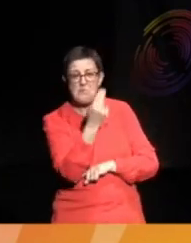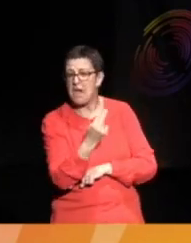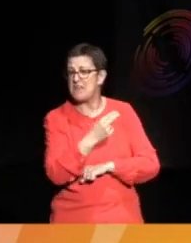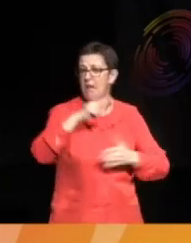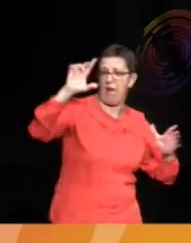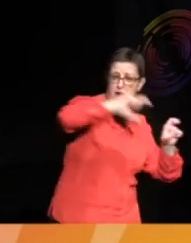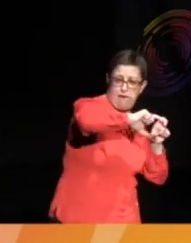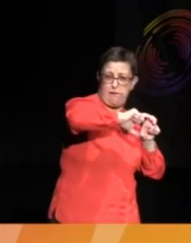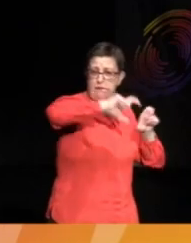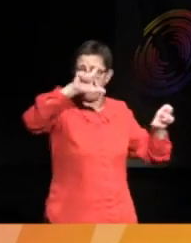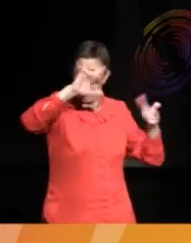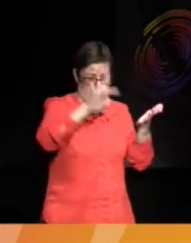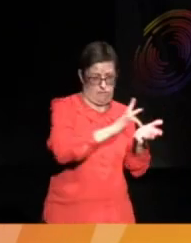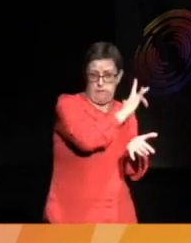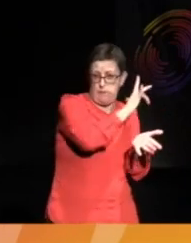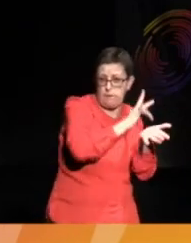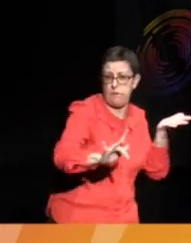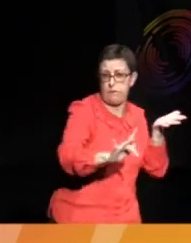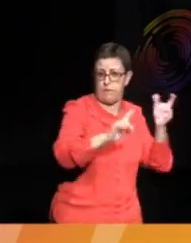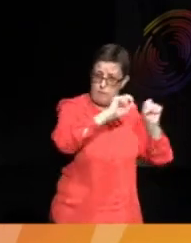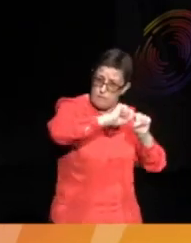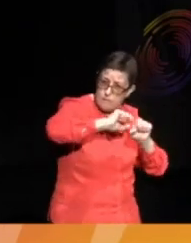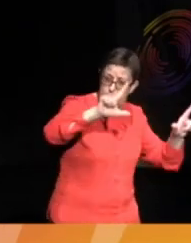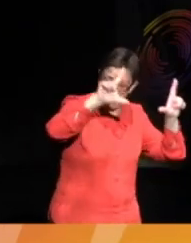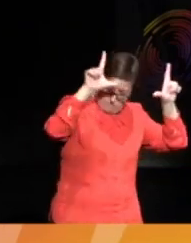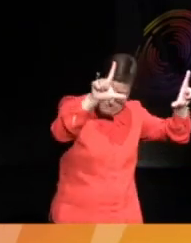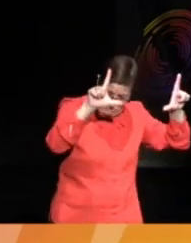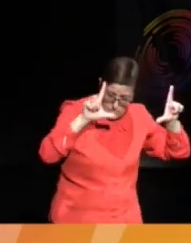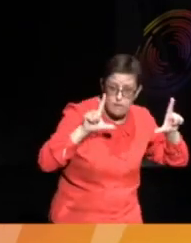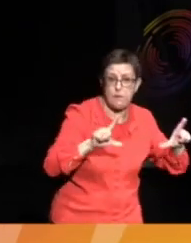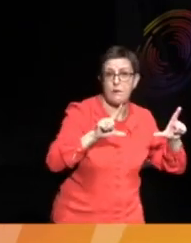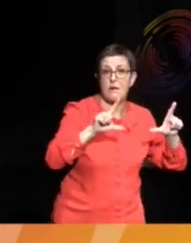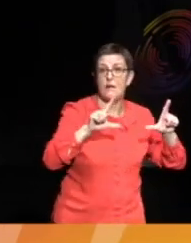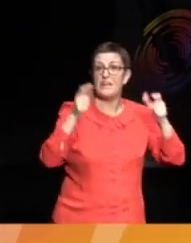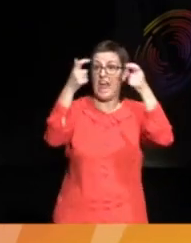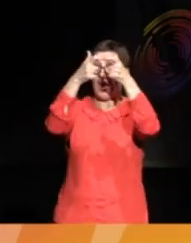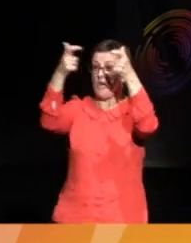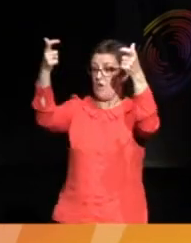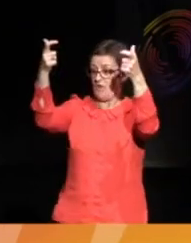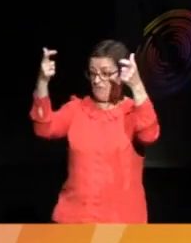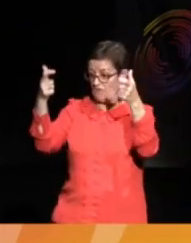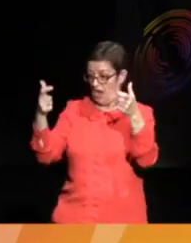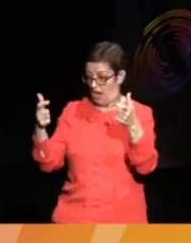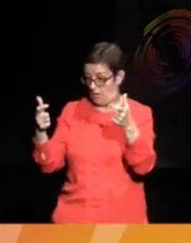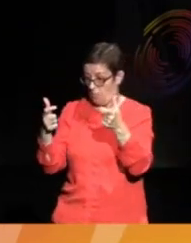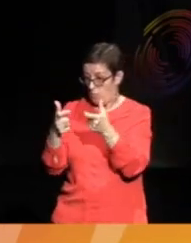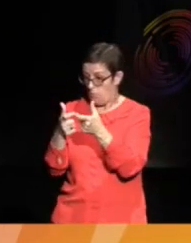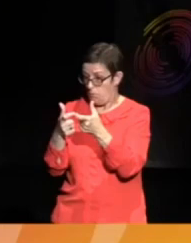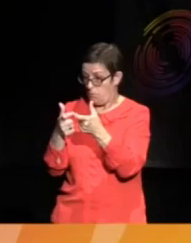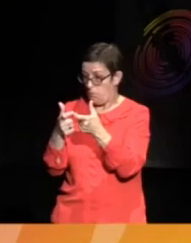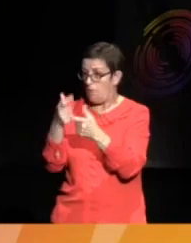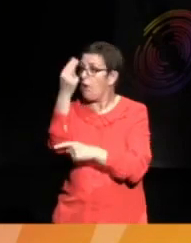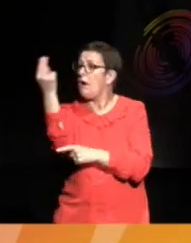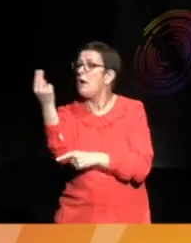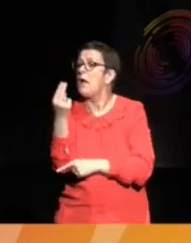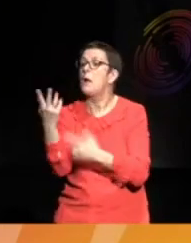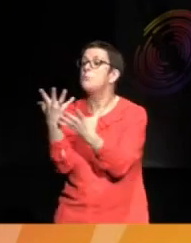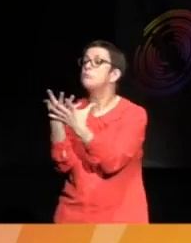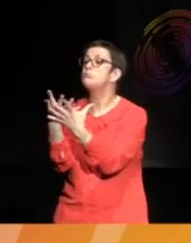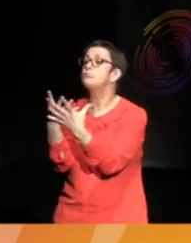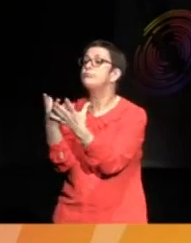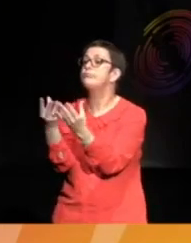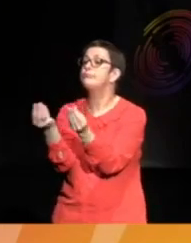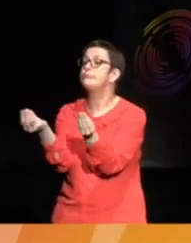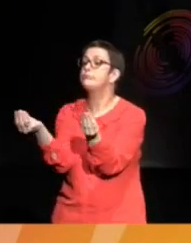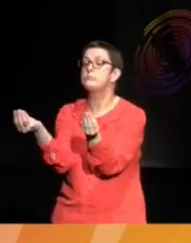Artworks deleted themselves. And now gaudy frames wrap silence as we exhibit our